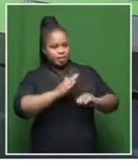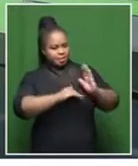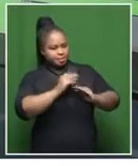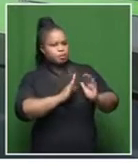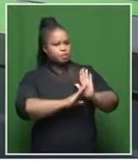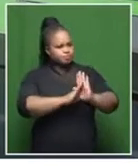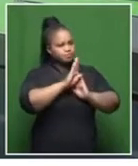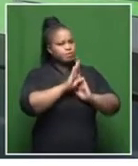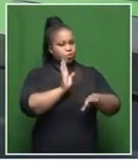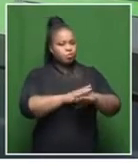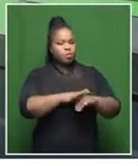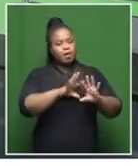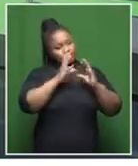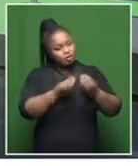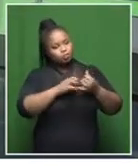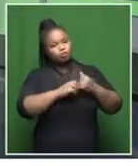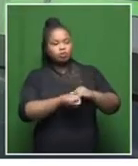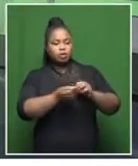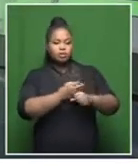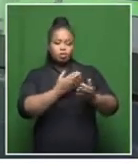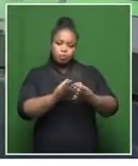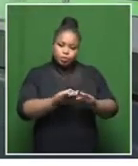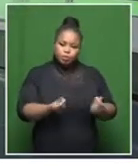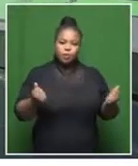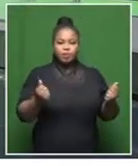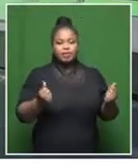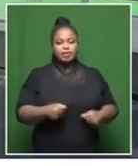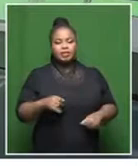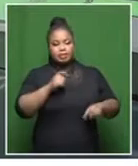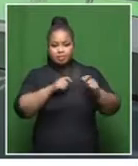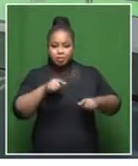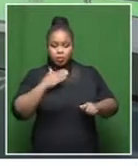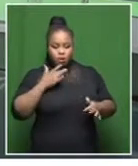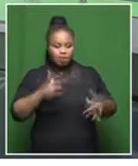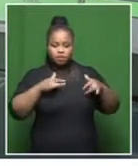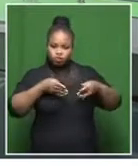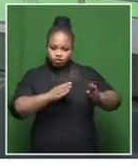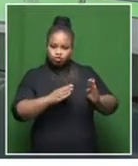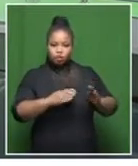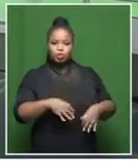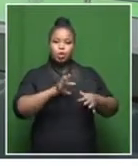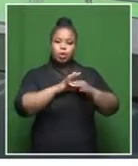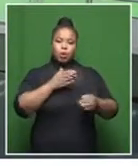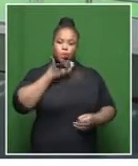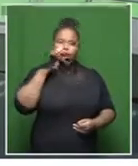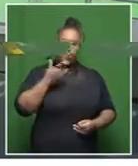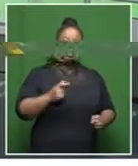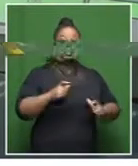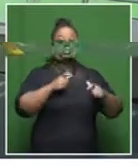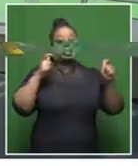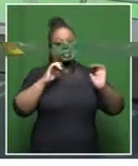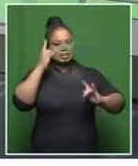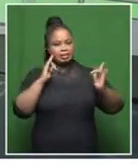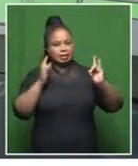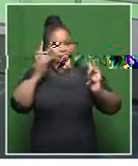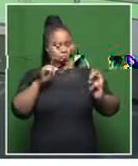the efforts that you're making towards dealing with, you know, homelessness. In particular, I guess I would say, in big metros. Many would